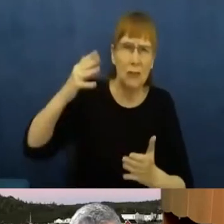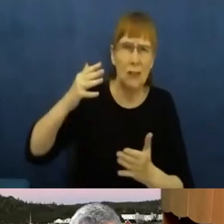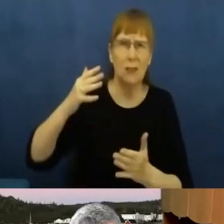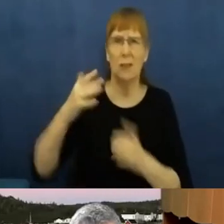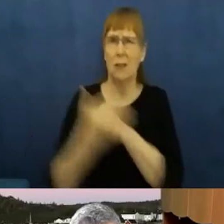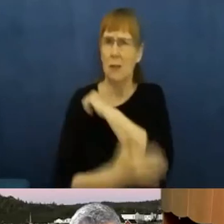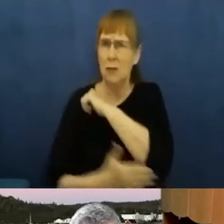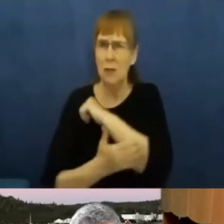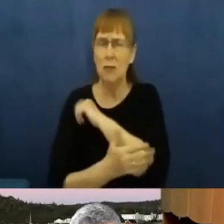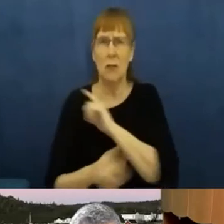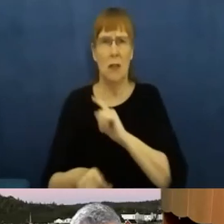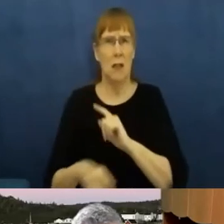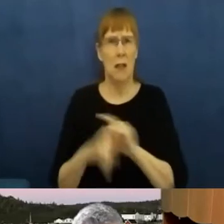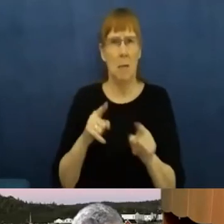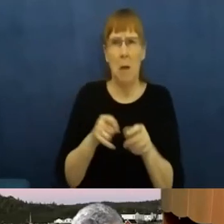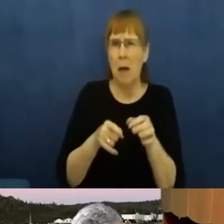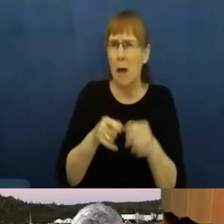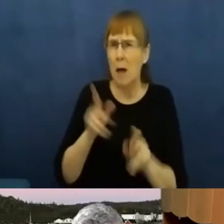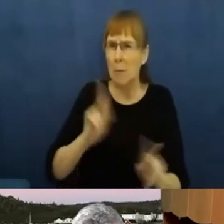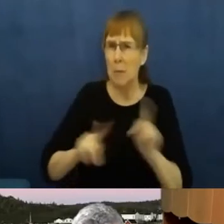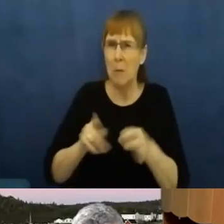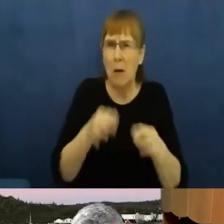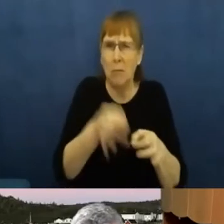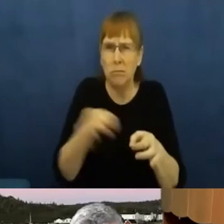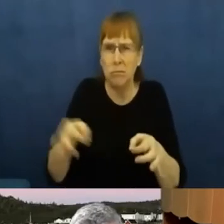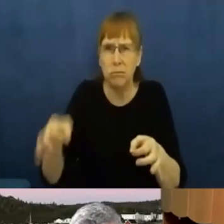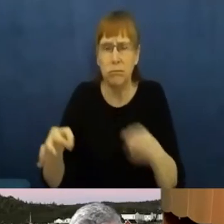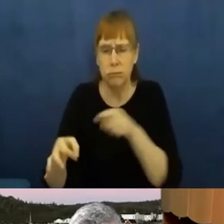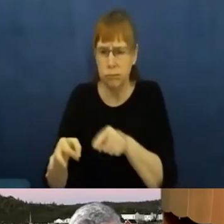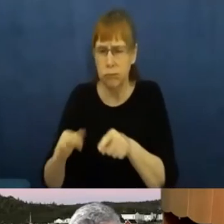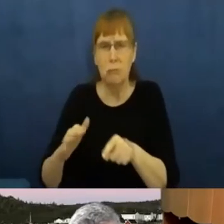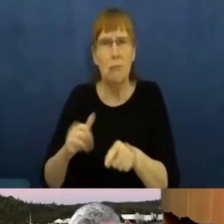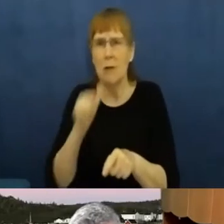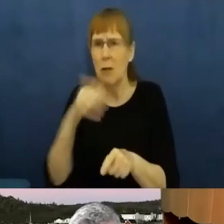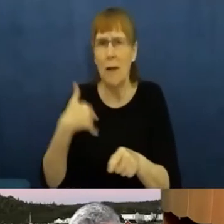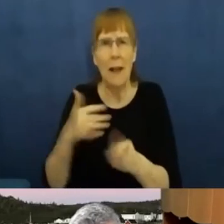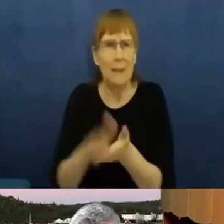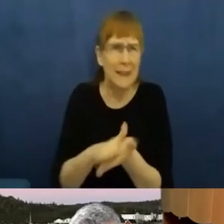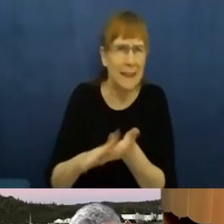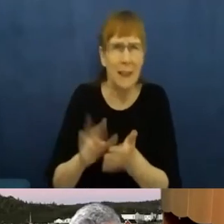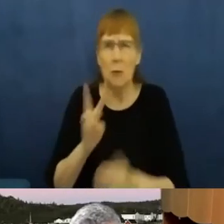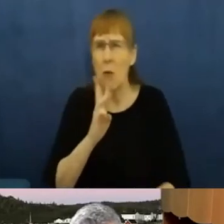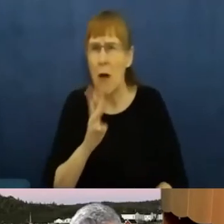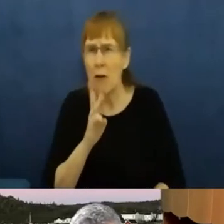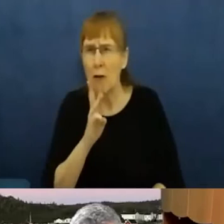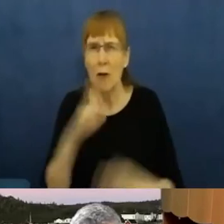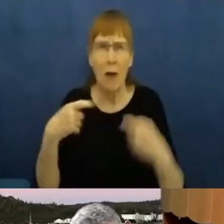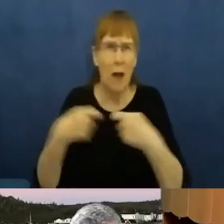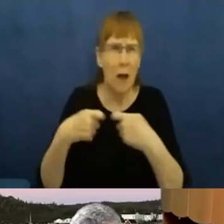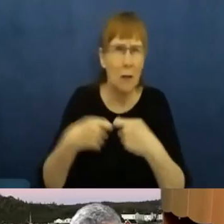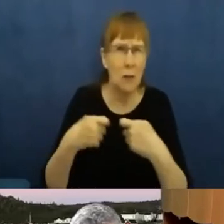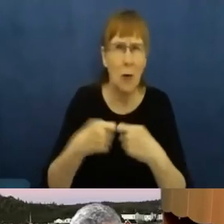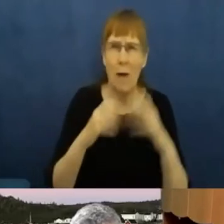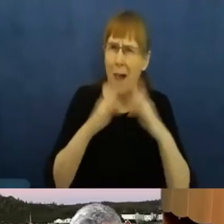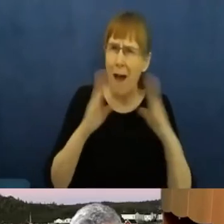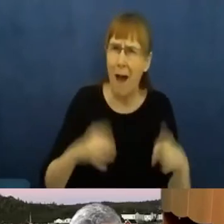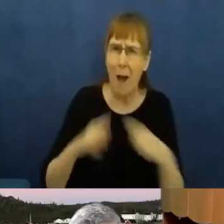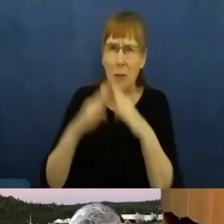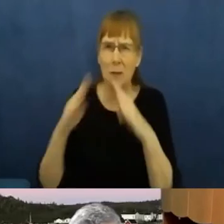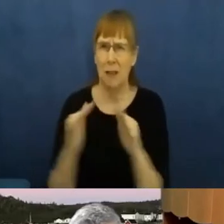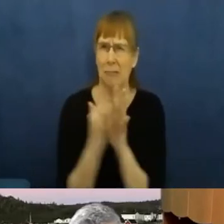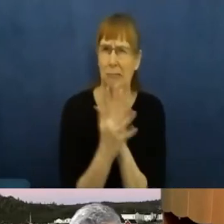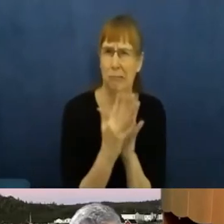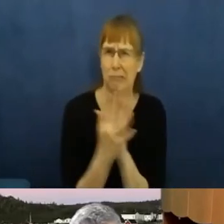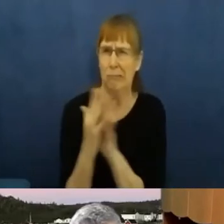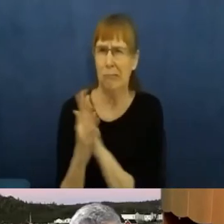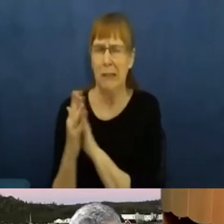to basic health care services, clean water, housing, hydro. Many of our rural communities and